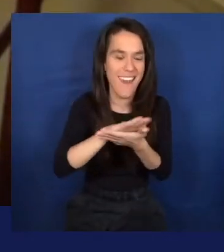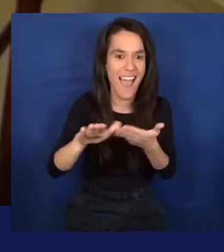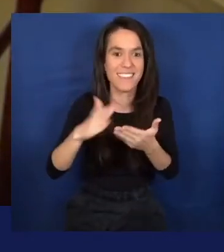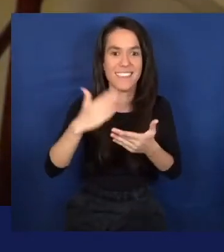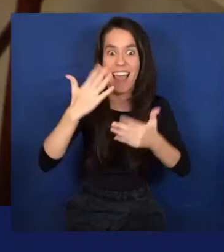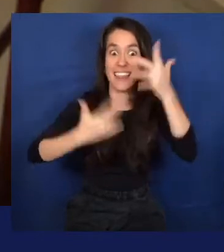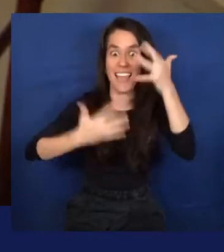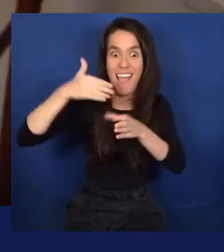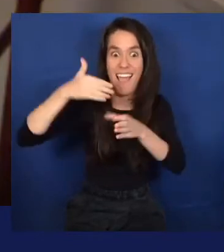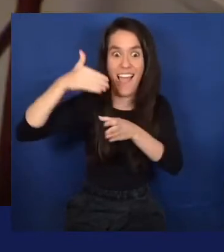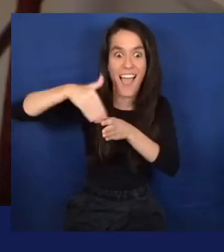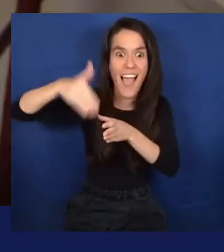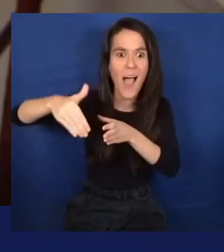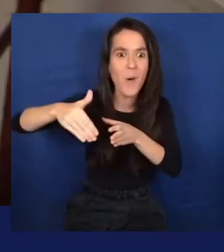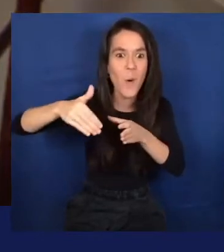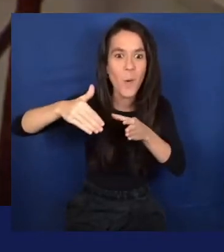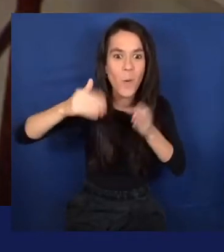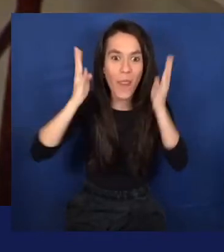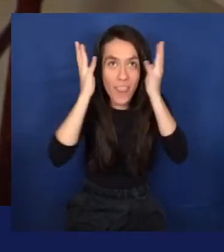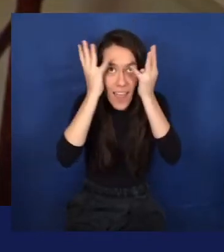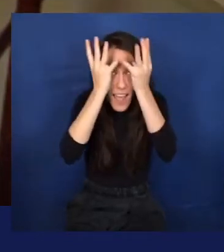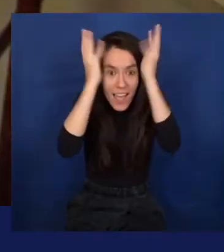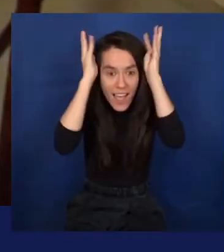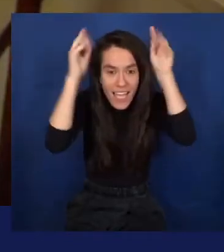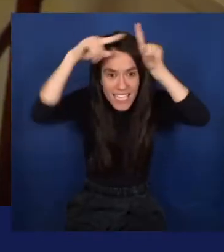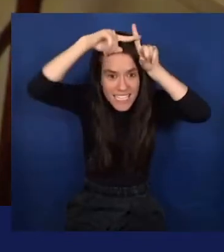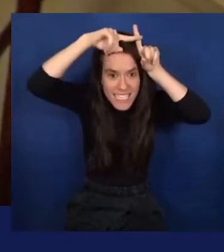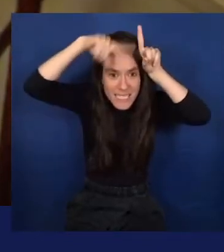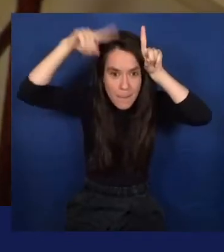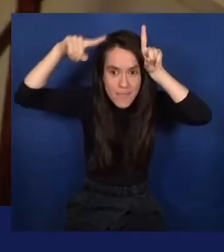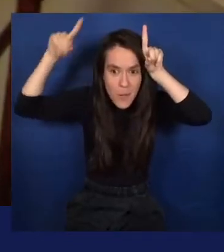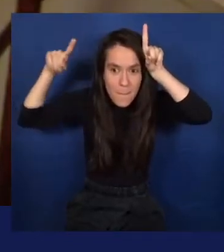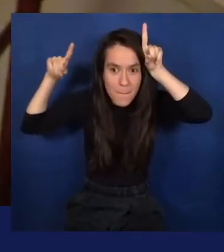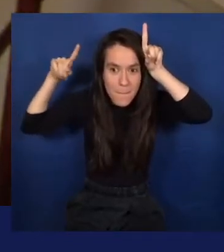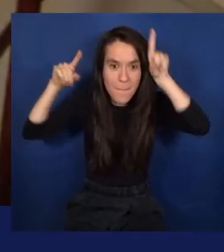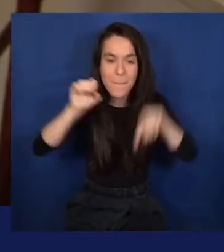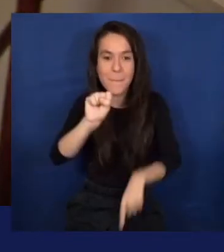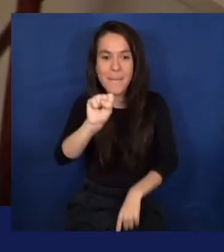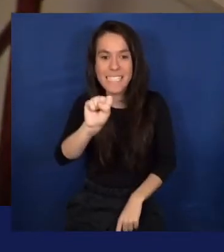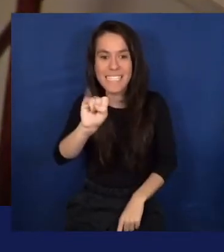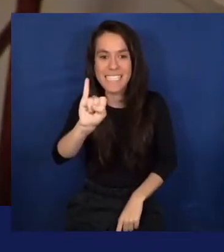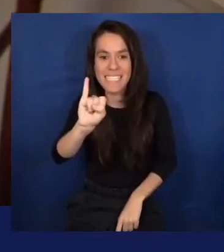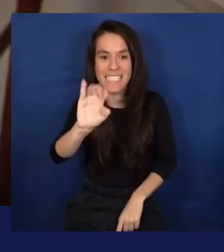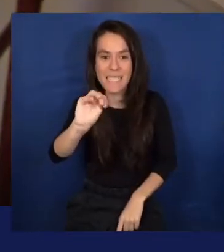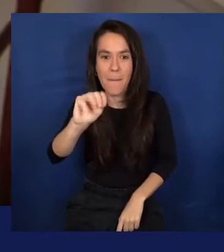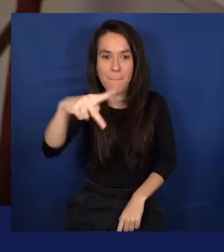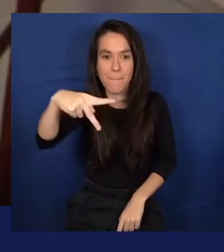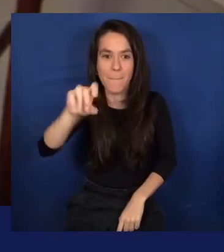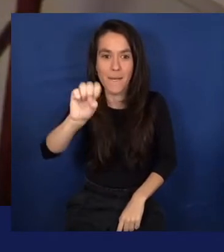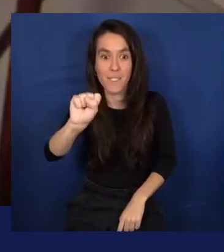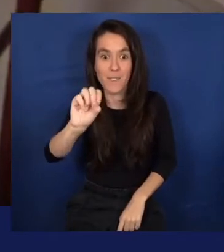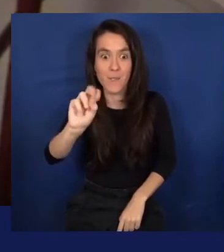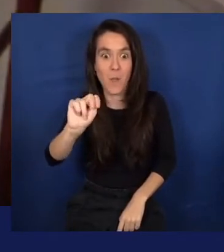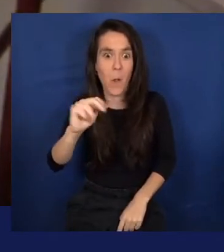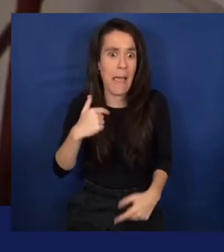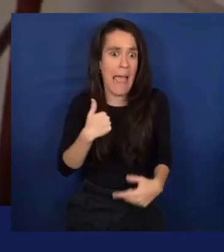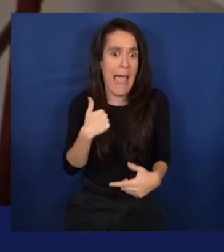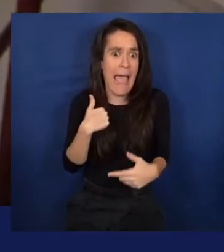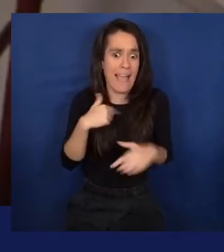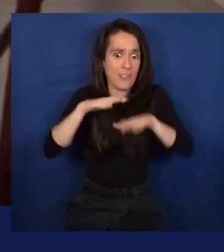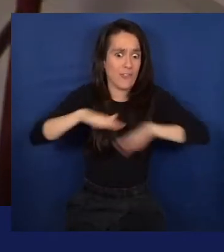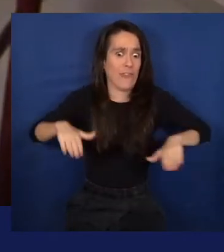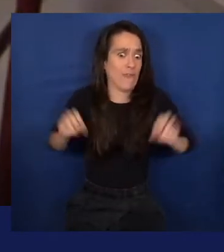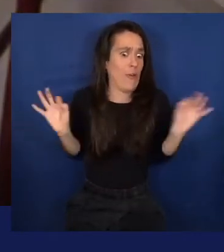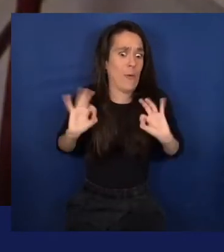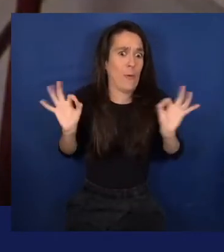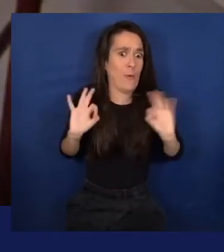the Simpsons Lego, actually. I thought it was nice and also thinking about parents. I'm not a parent myself, but I do have